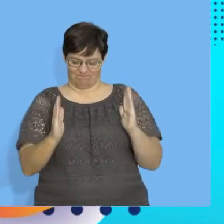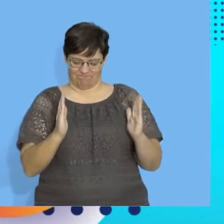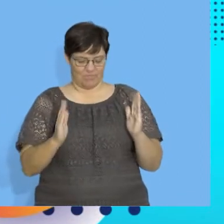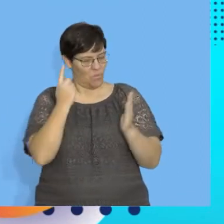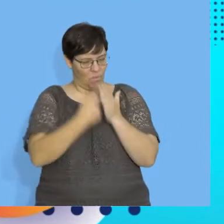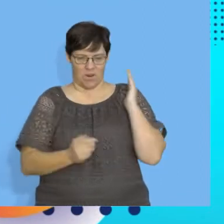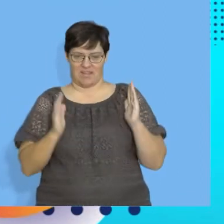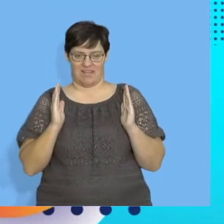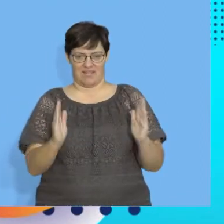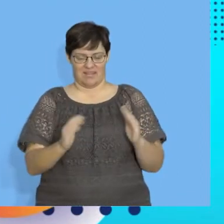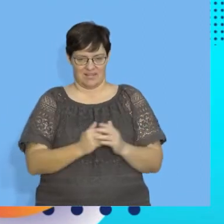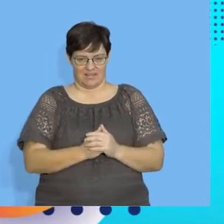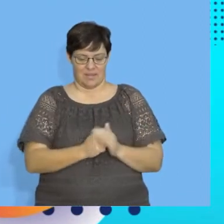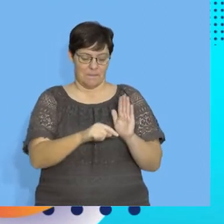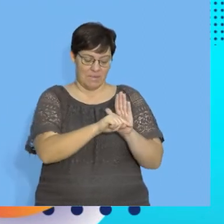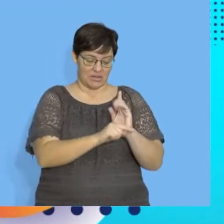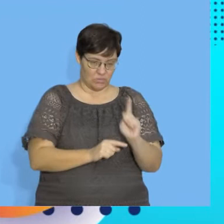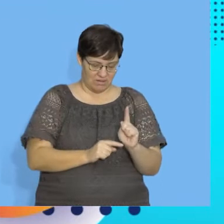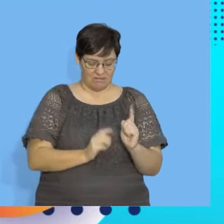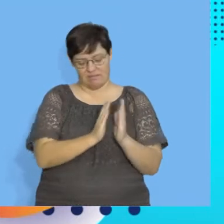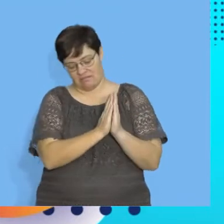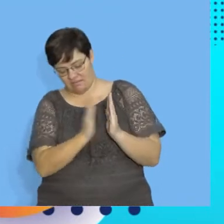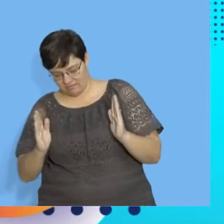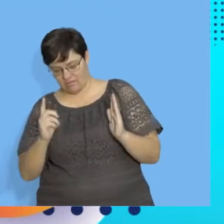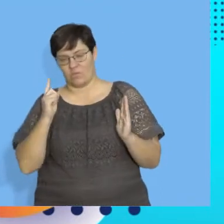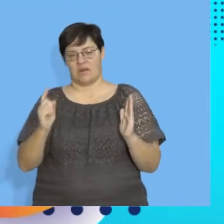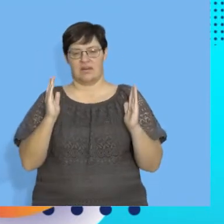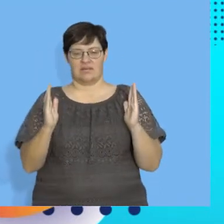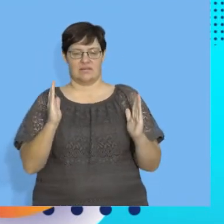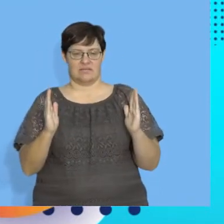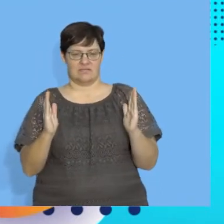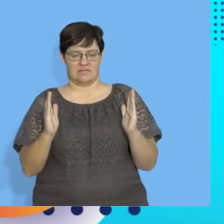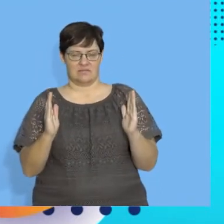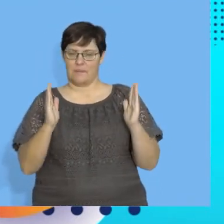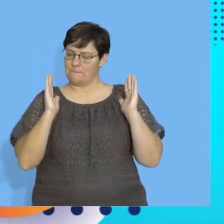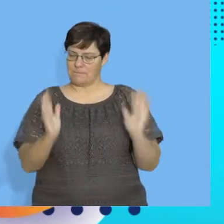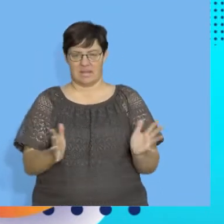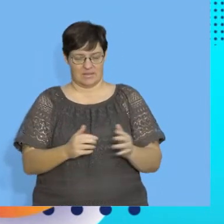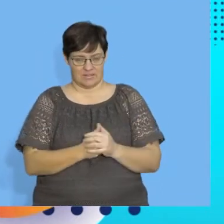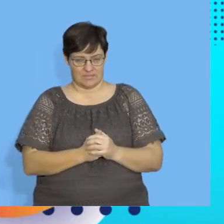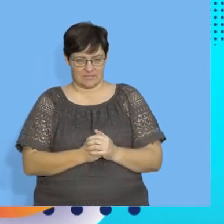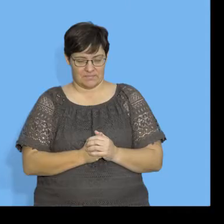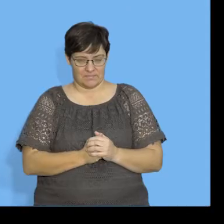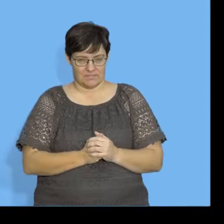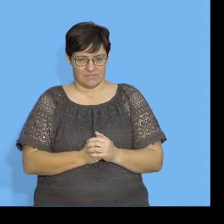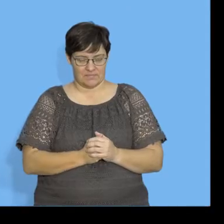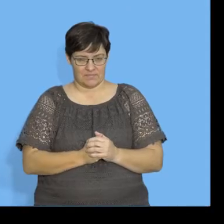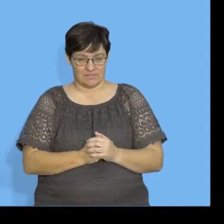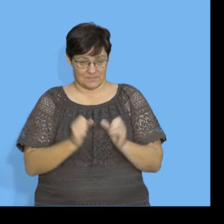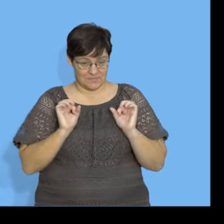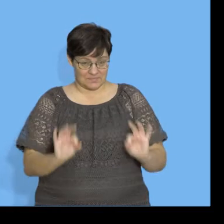1 and 1. Correlation coefficient. between minus 1 and 1. That's it.